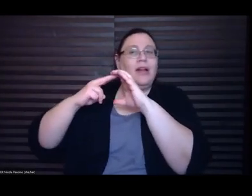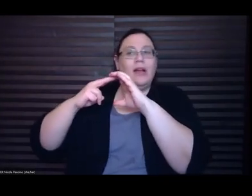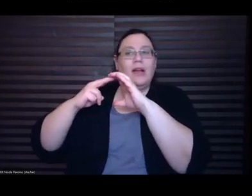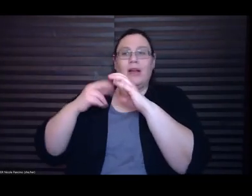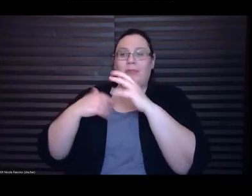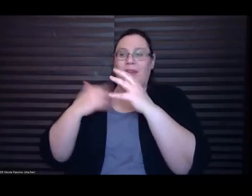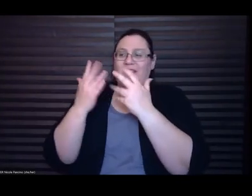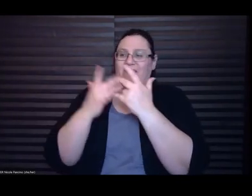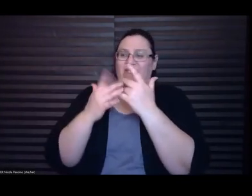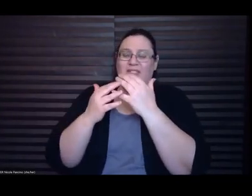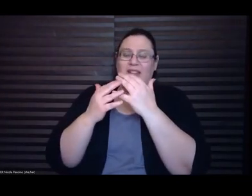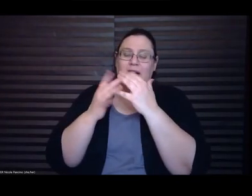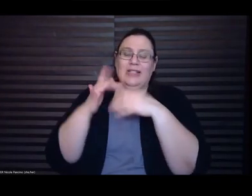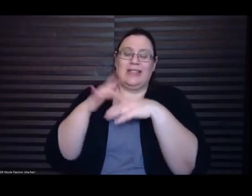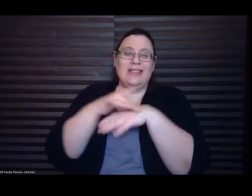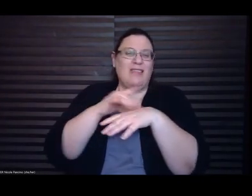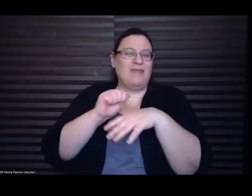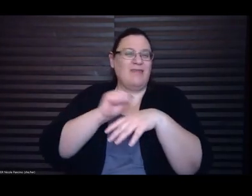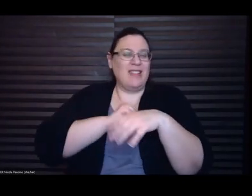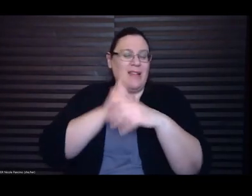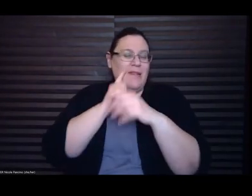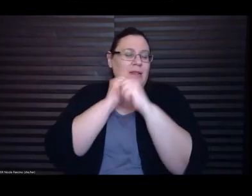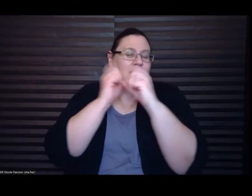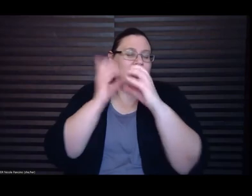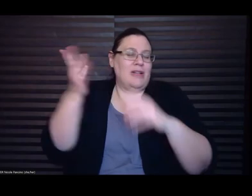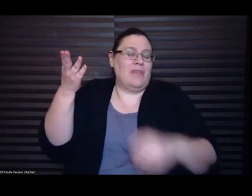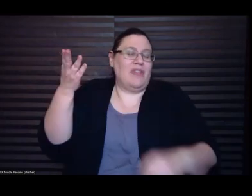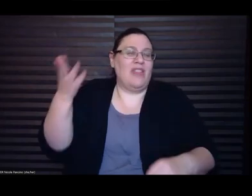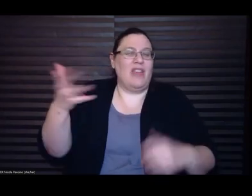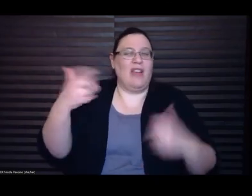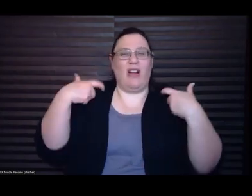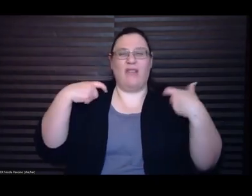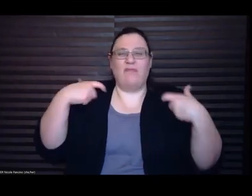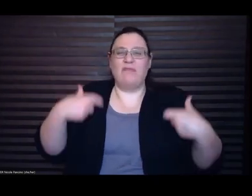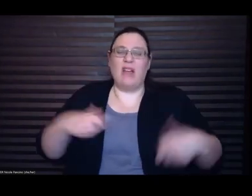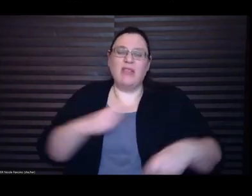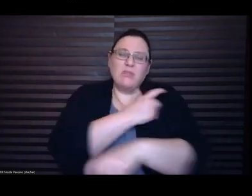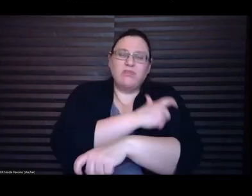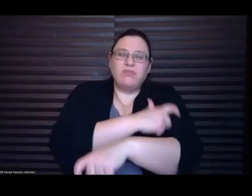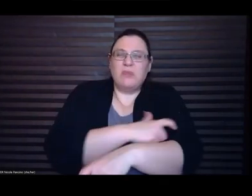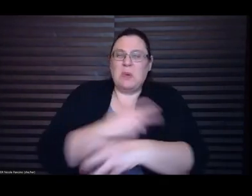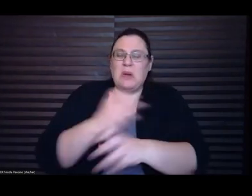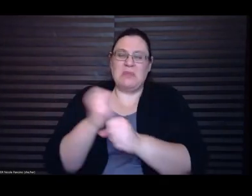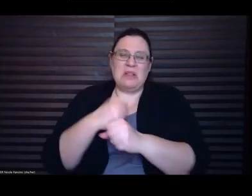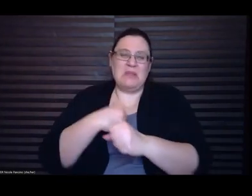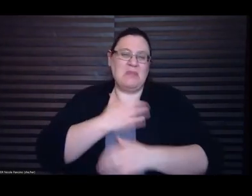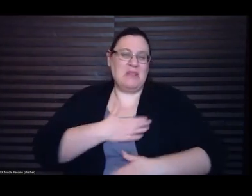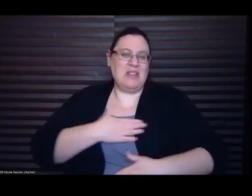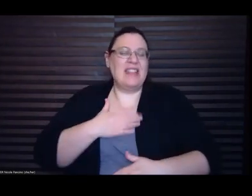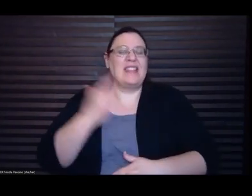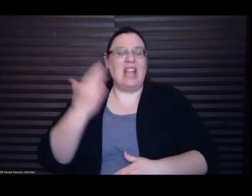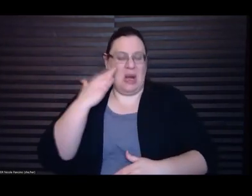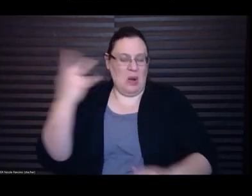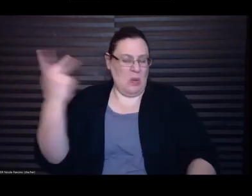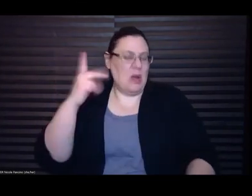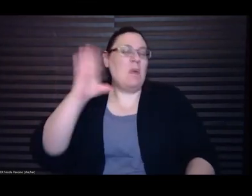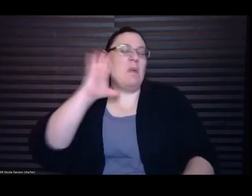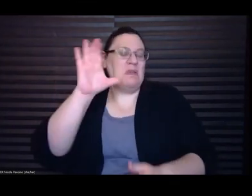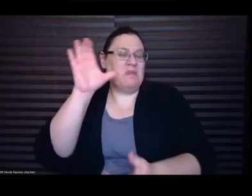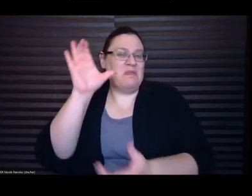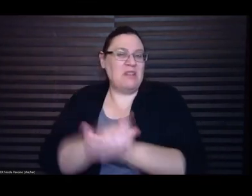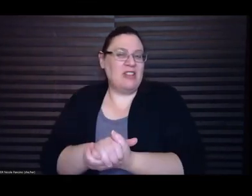muscle and desire to please, and I know that we are going to marry. We do. I mean,